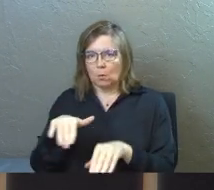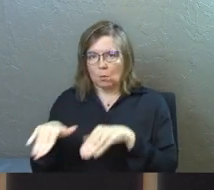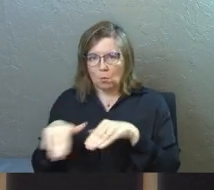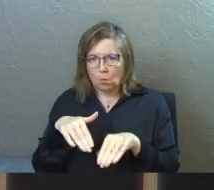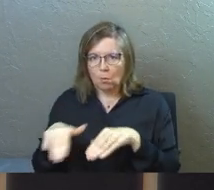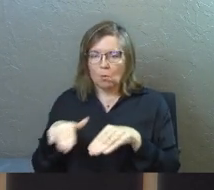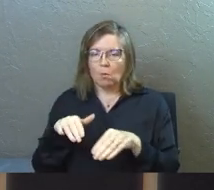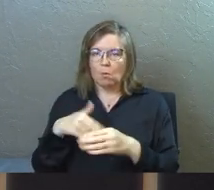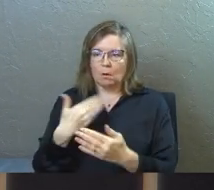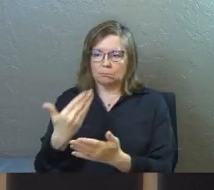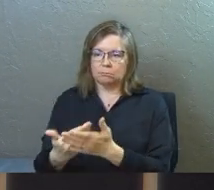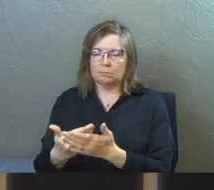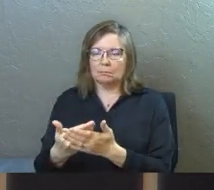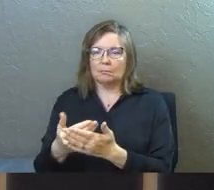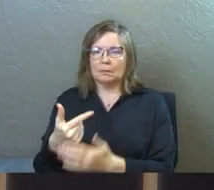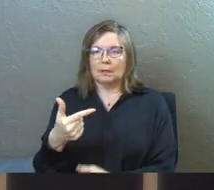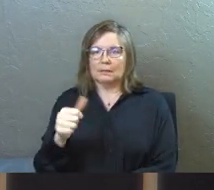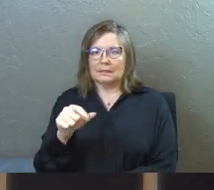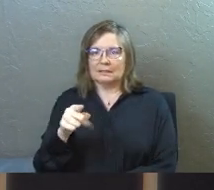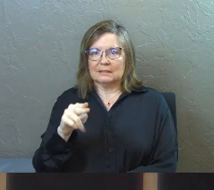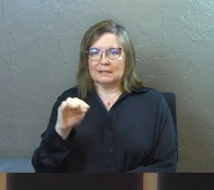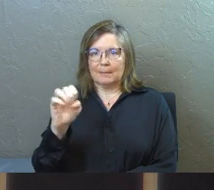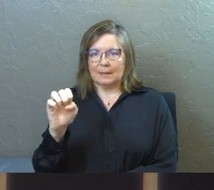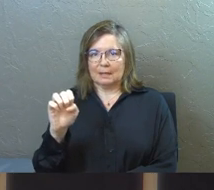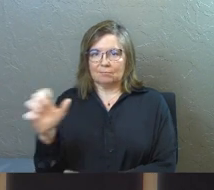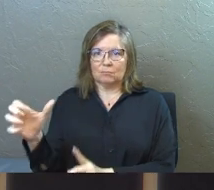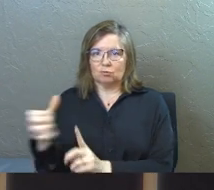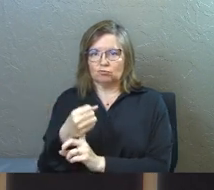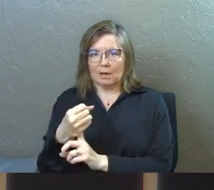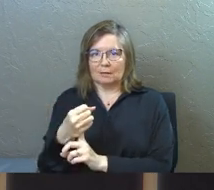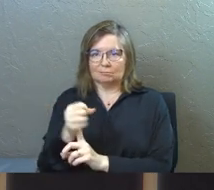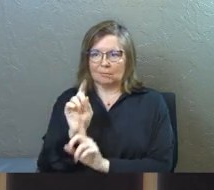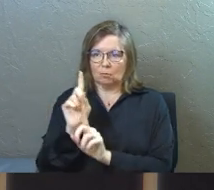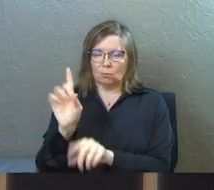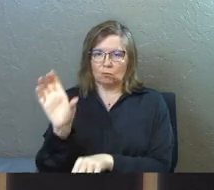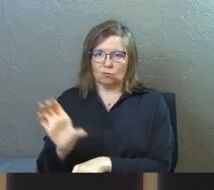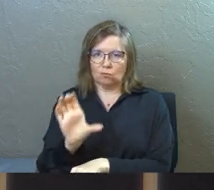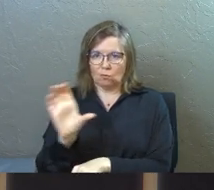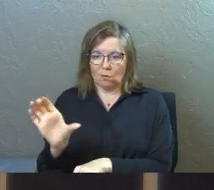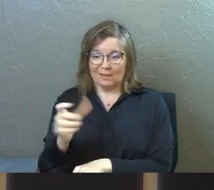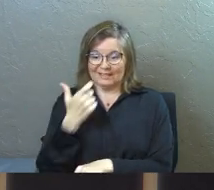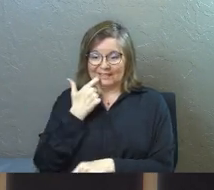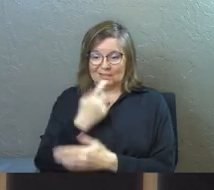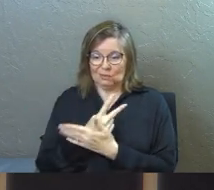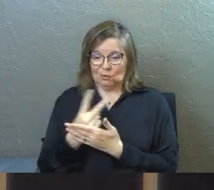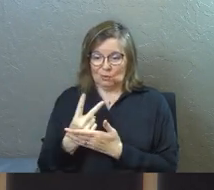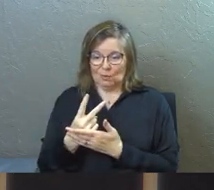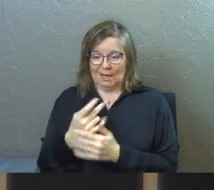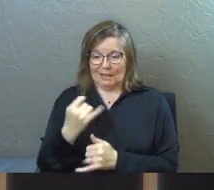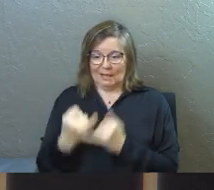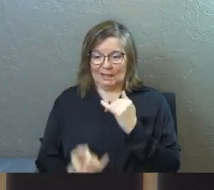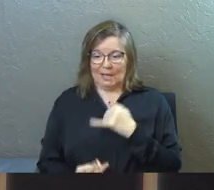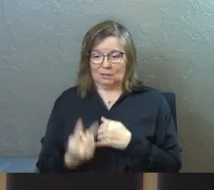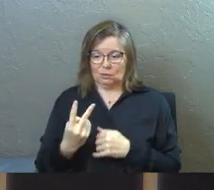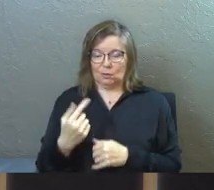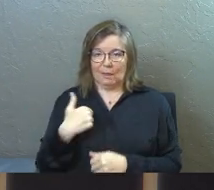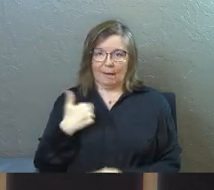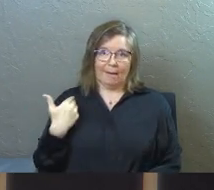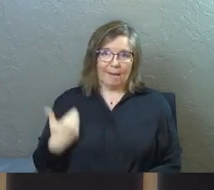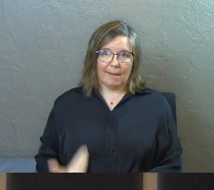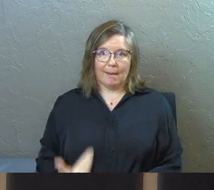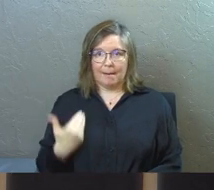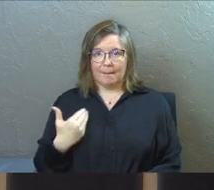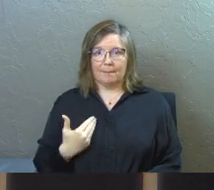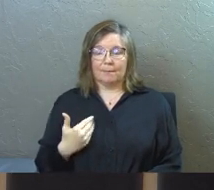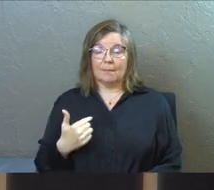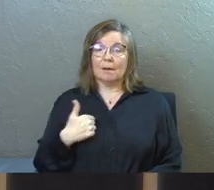Gethsemane, and he's going to be arrested and taken to the cross. So in these two weeks are our last two I am statements. Today is I am the